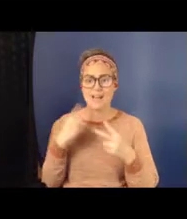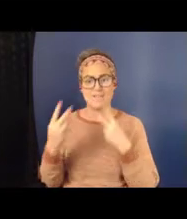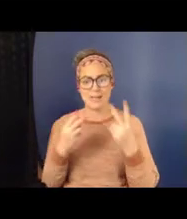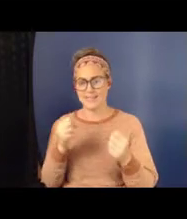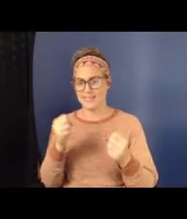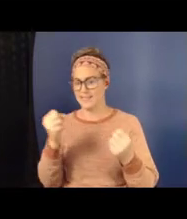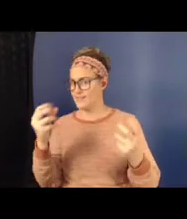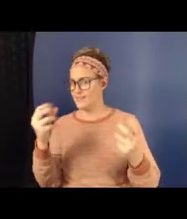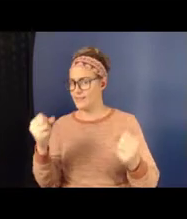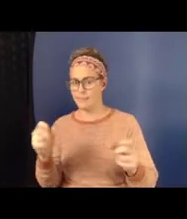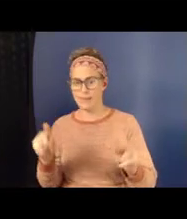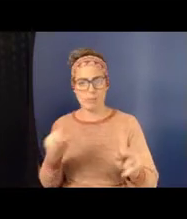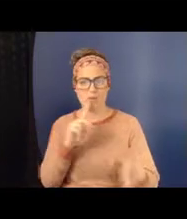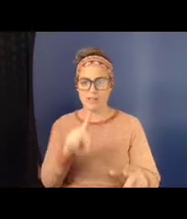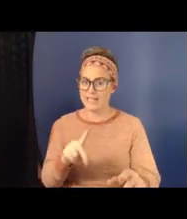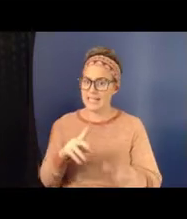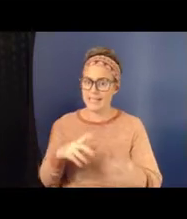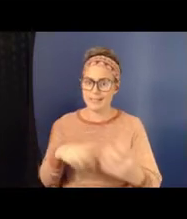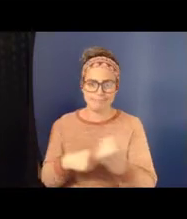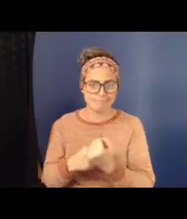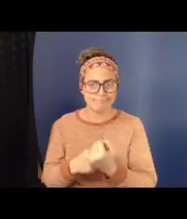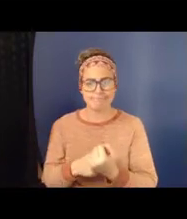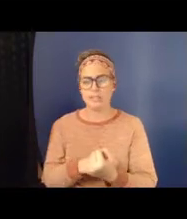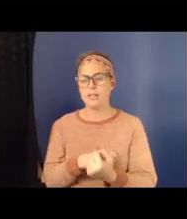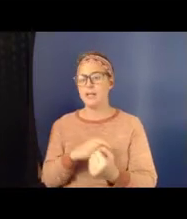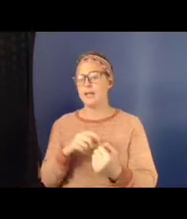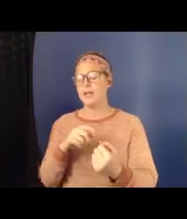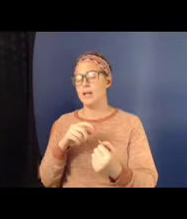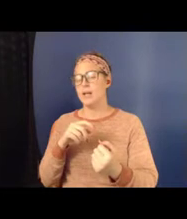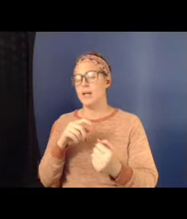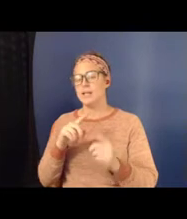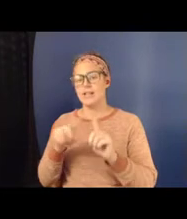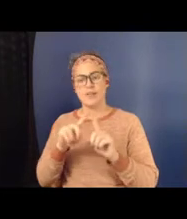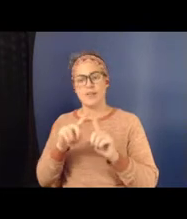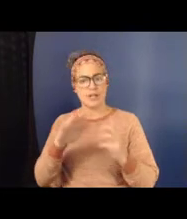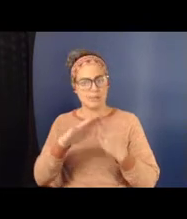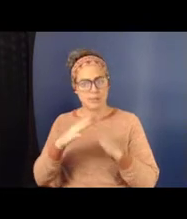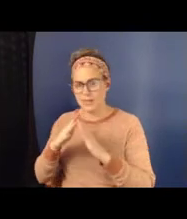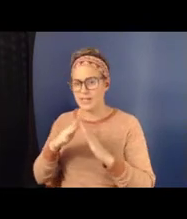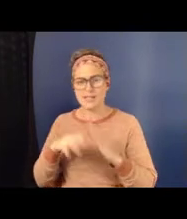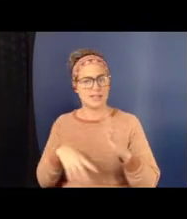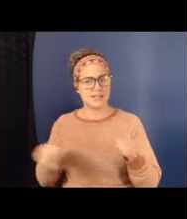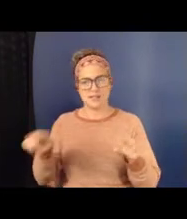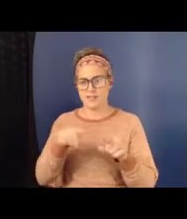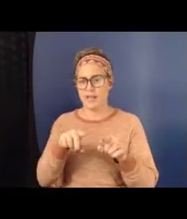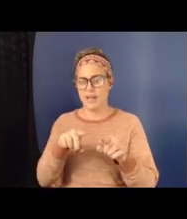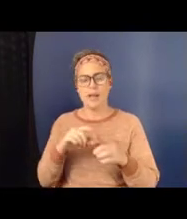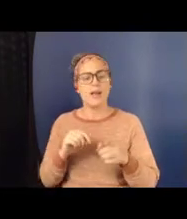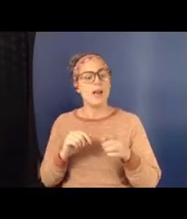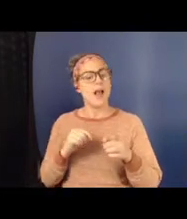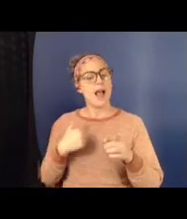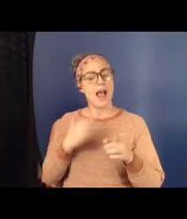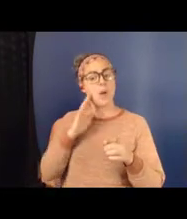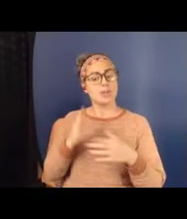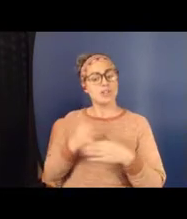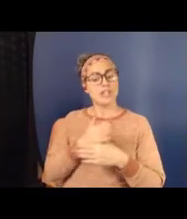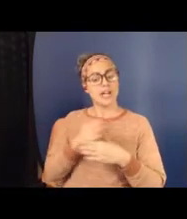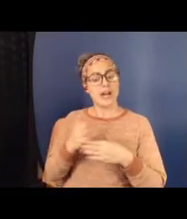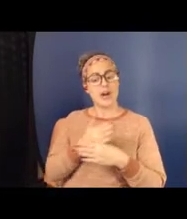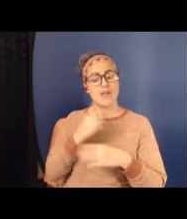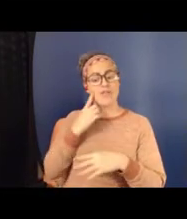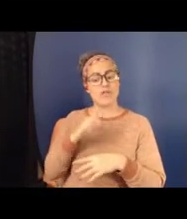different audiences in a school community. So I'll share with you some examples from the Expect Respect program that